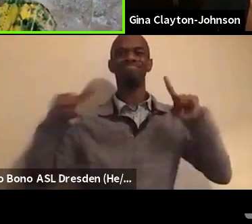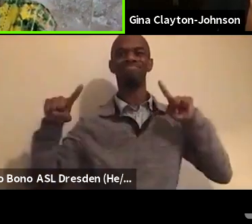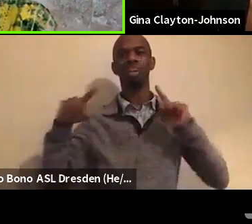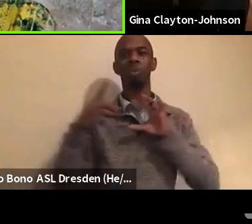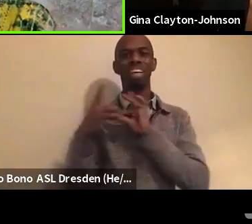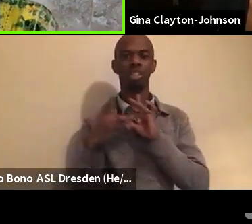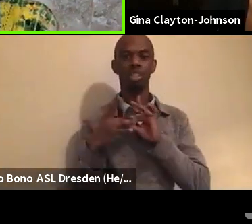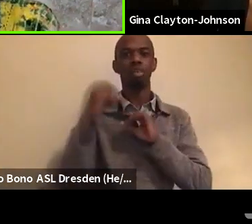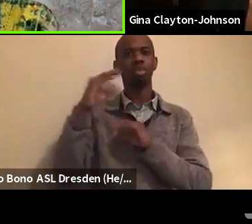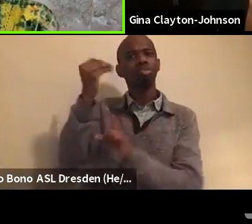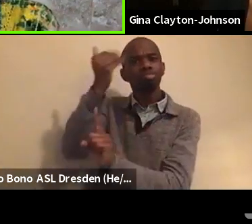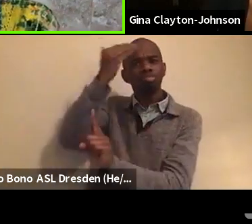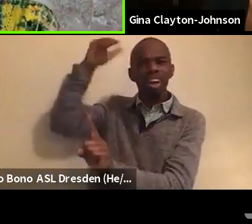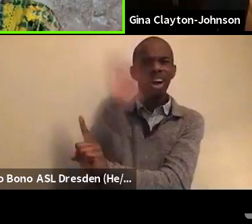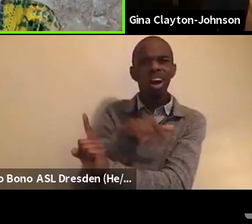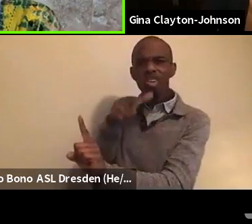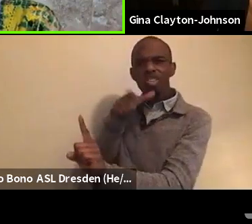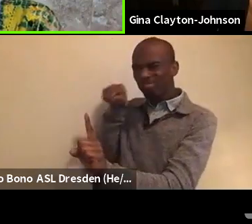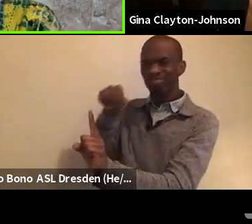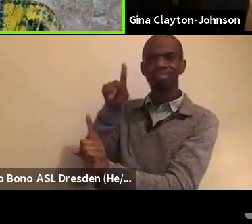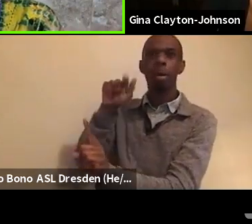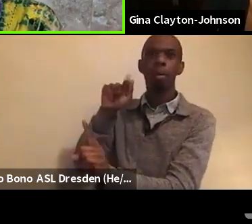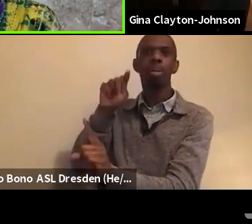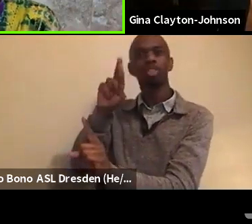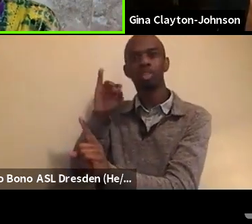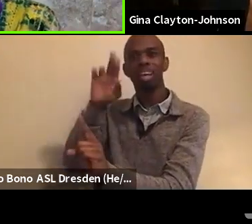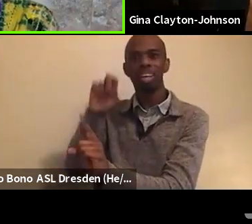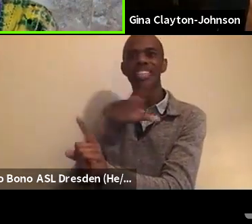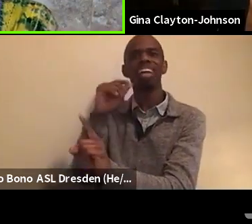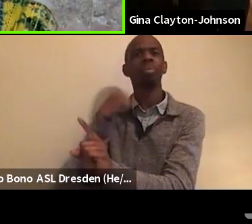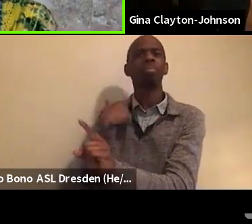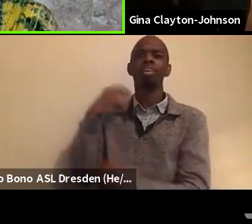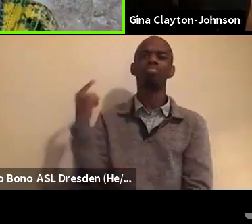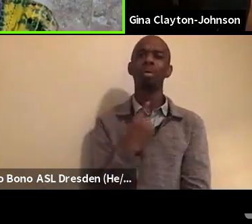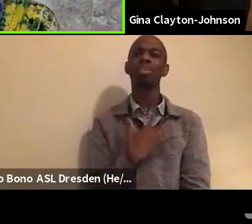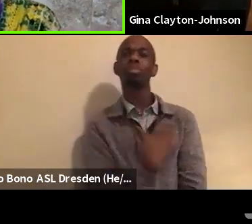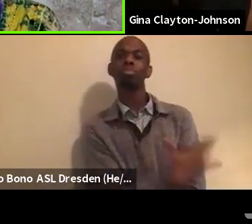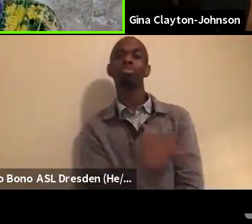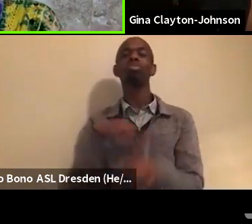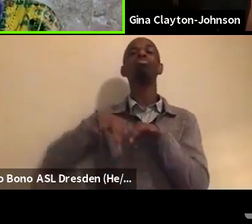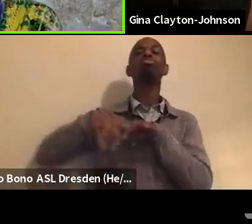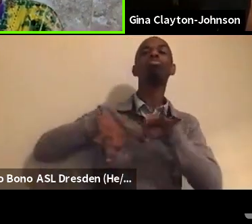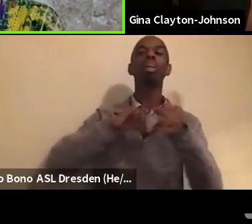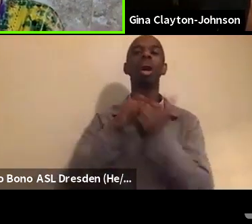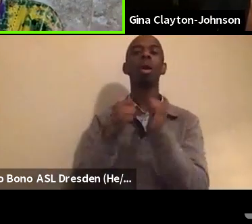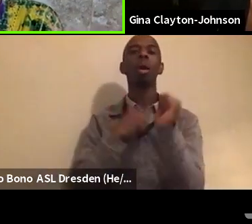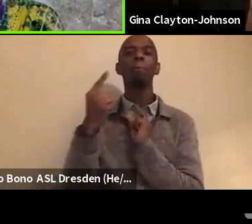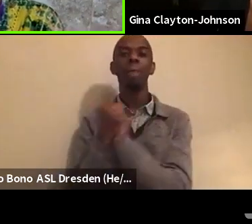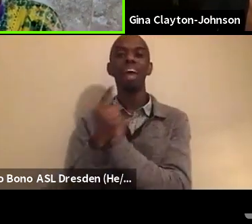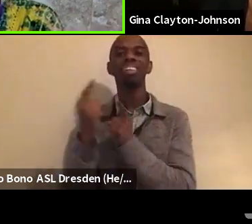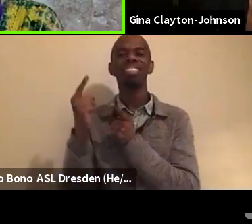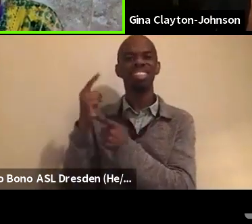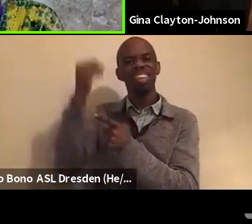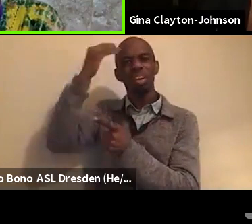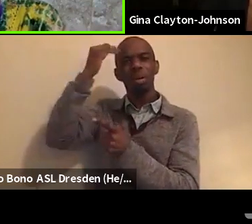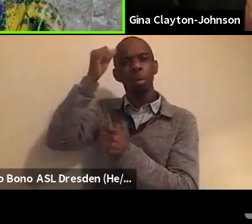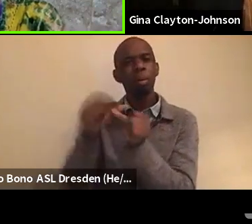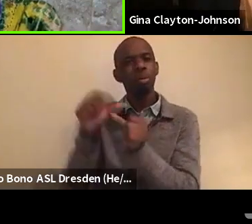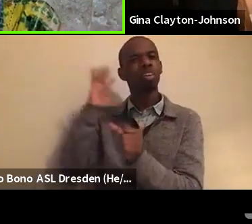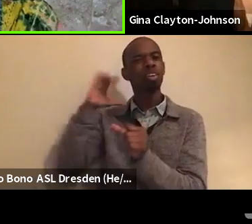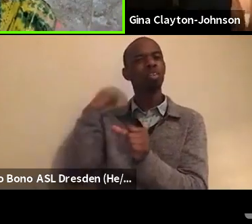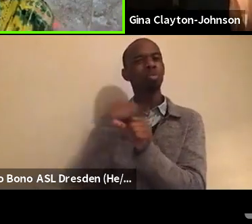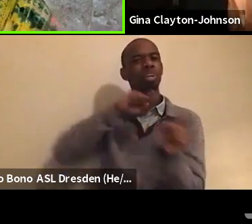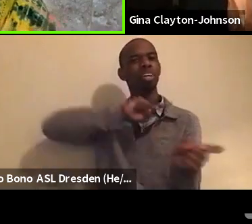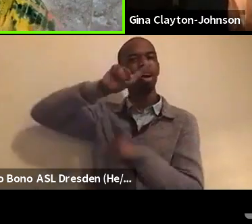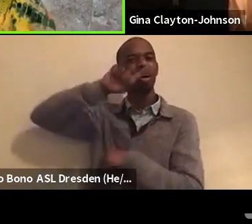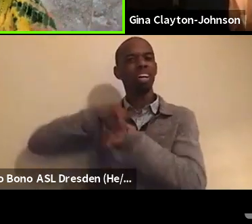and I wanted to tell like the story of how I met you and the first time being up in that mountain, whatever y'all had that retreat,